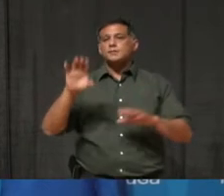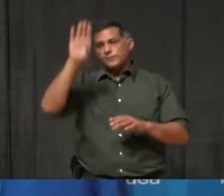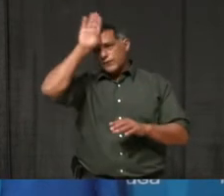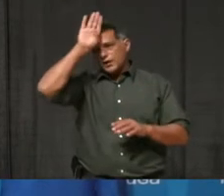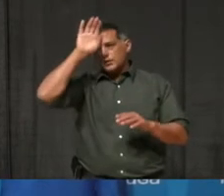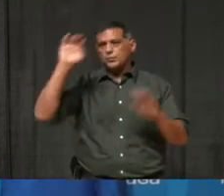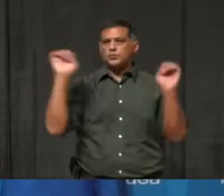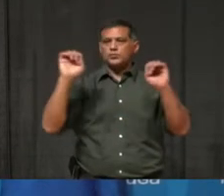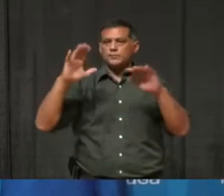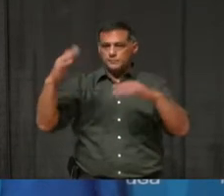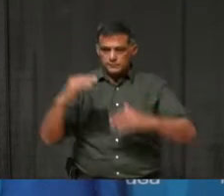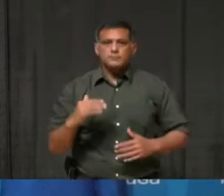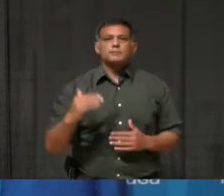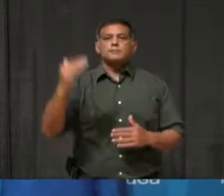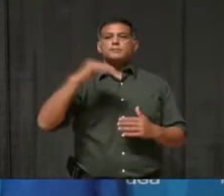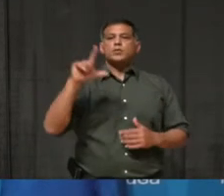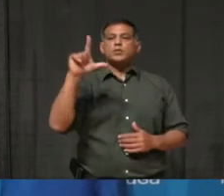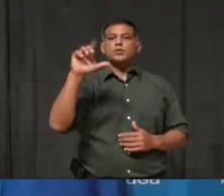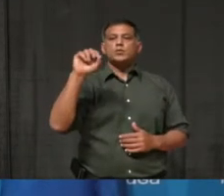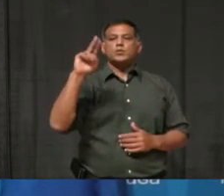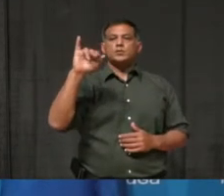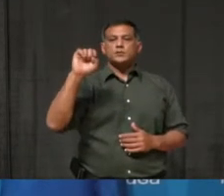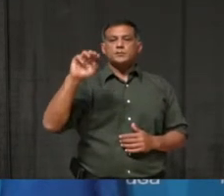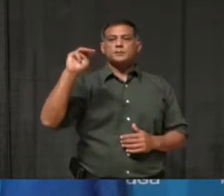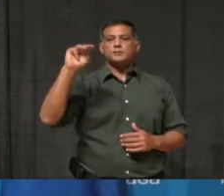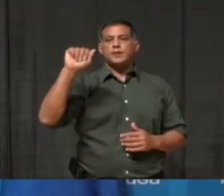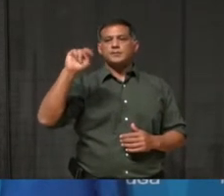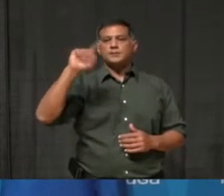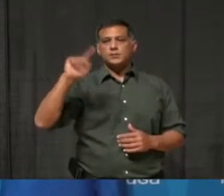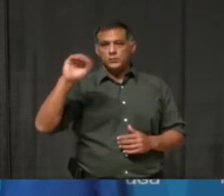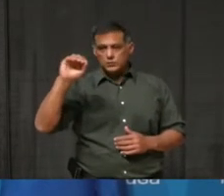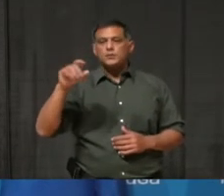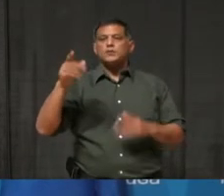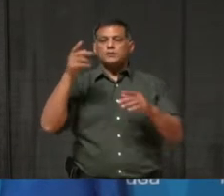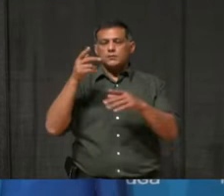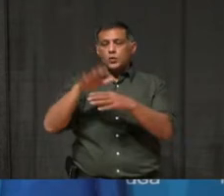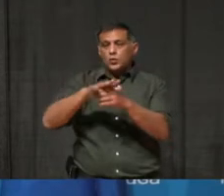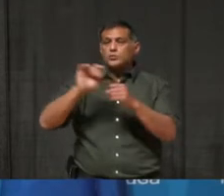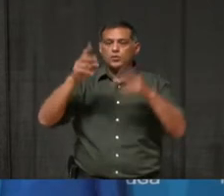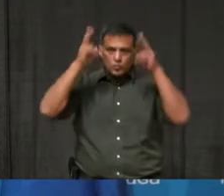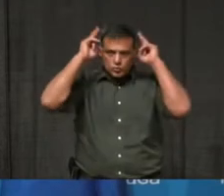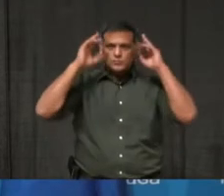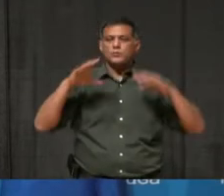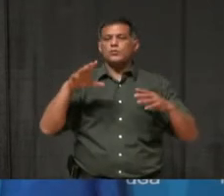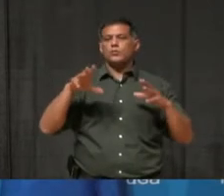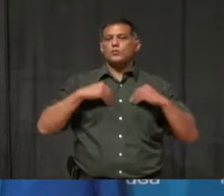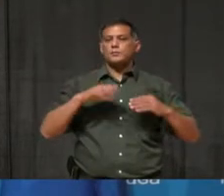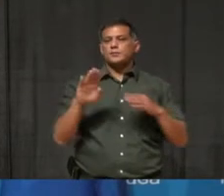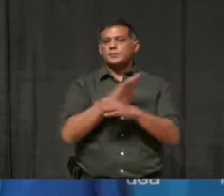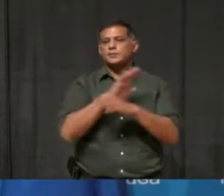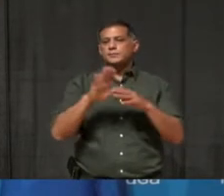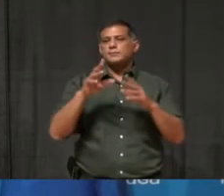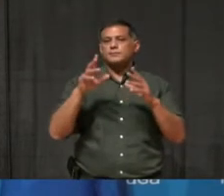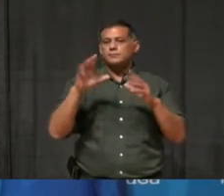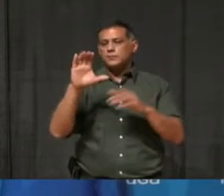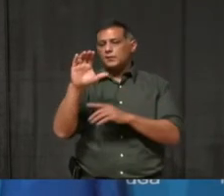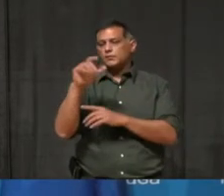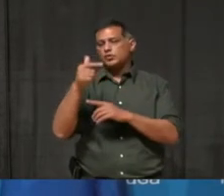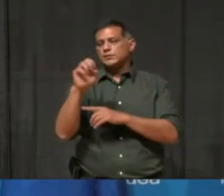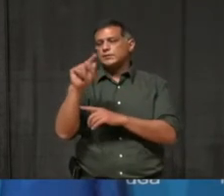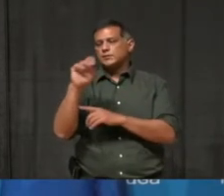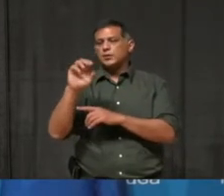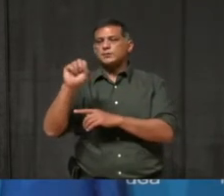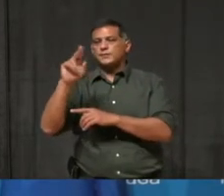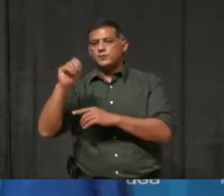Management, and today, Louis Manzo, owner of a local business, Cabin Barber and Gentleman Supplies, as well